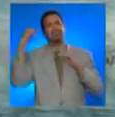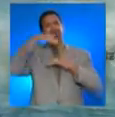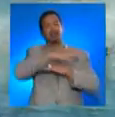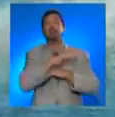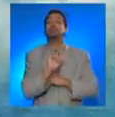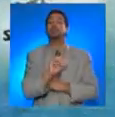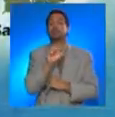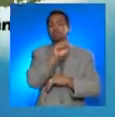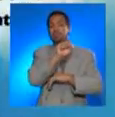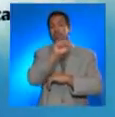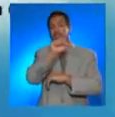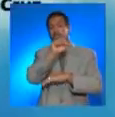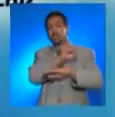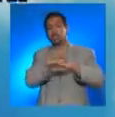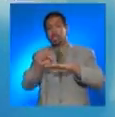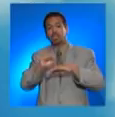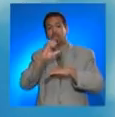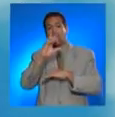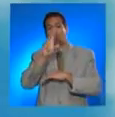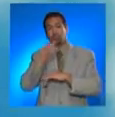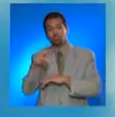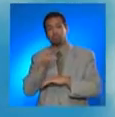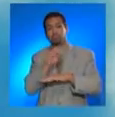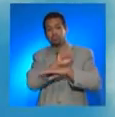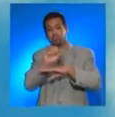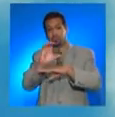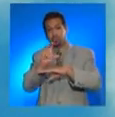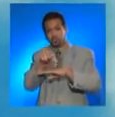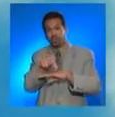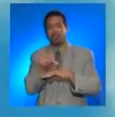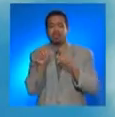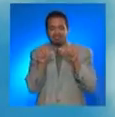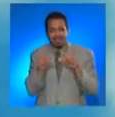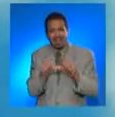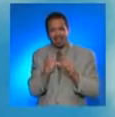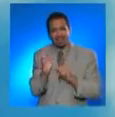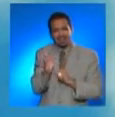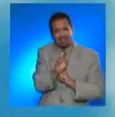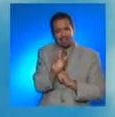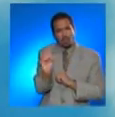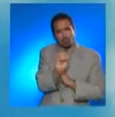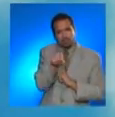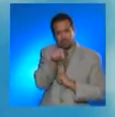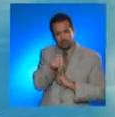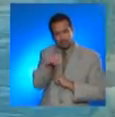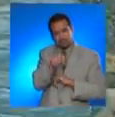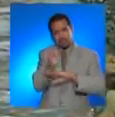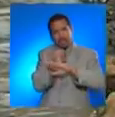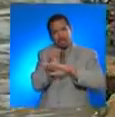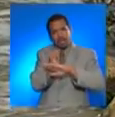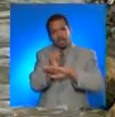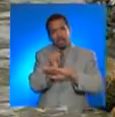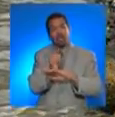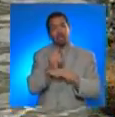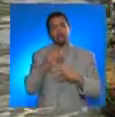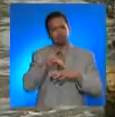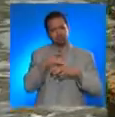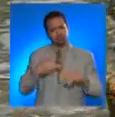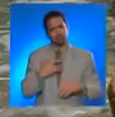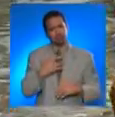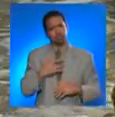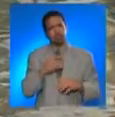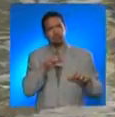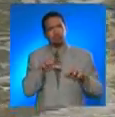In St. Croix, the earthquake was felt strongly. In Frederikstedt, shortly after the quake, the seawater began to recede.